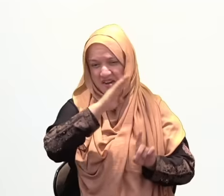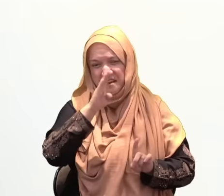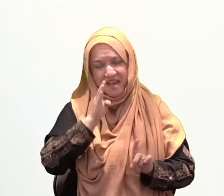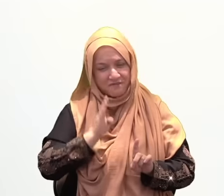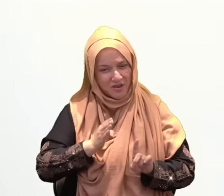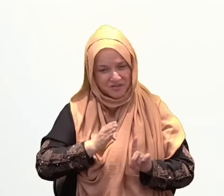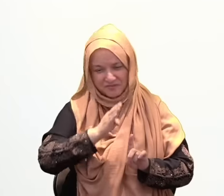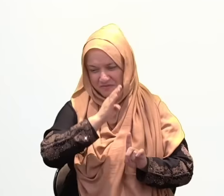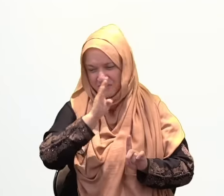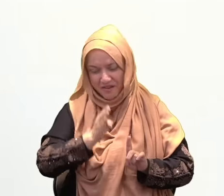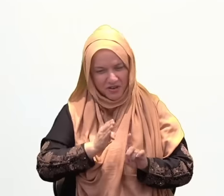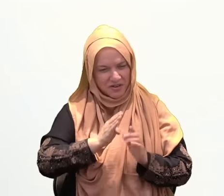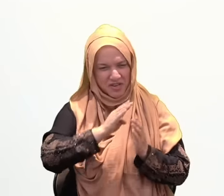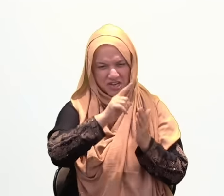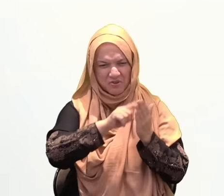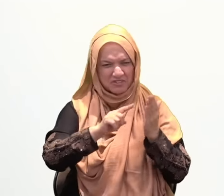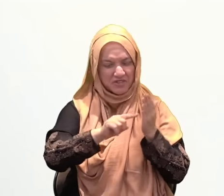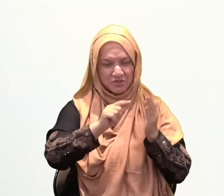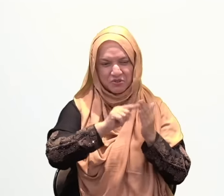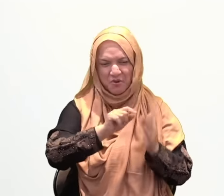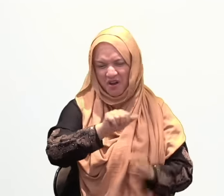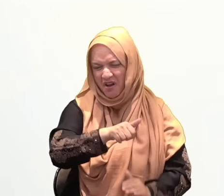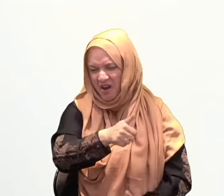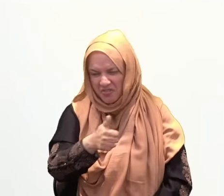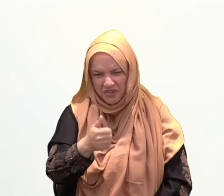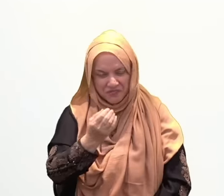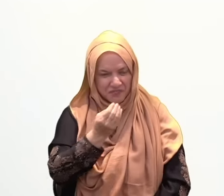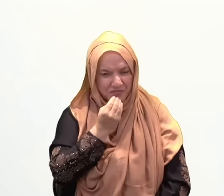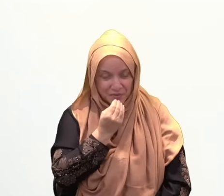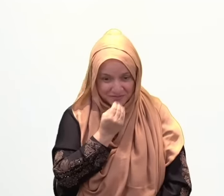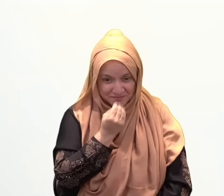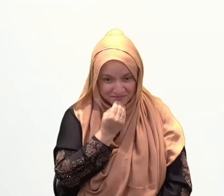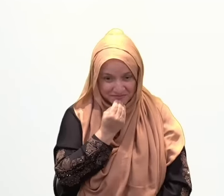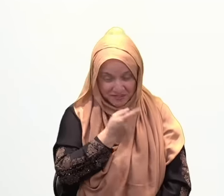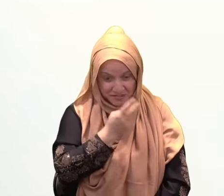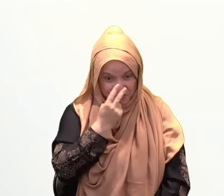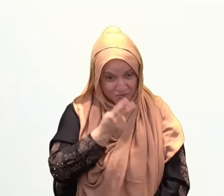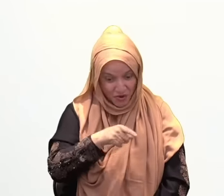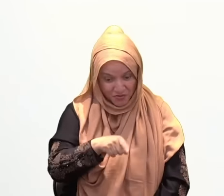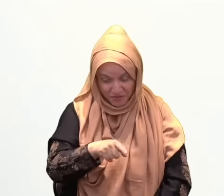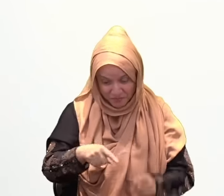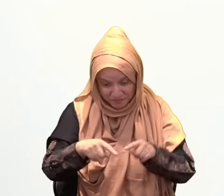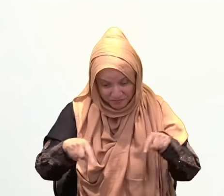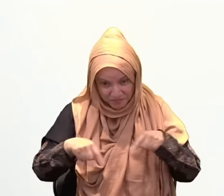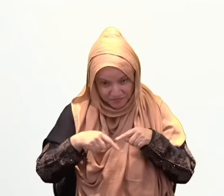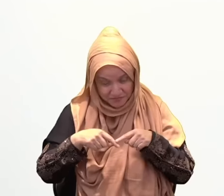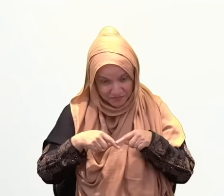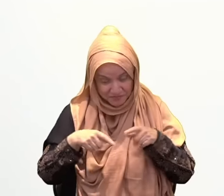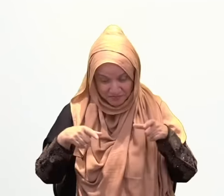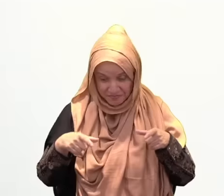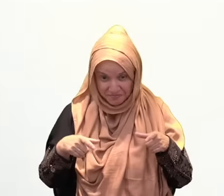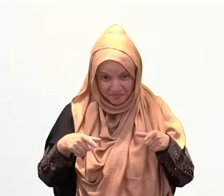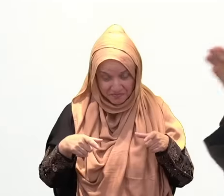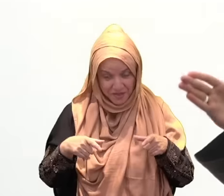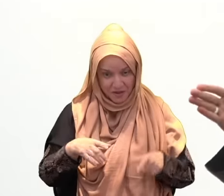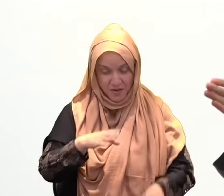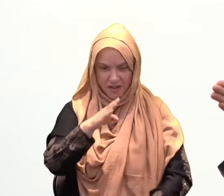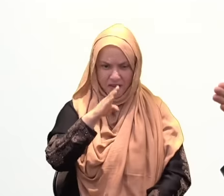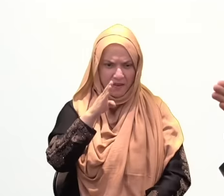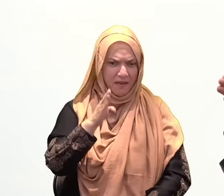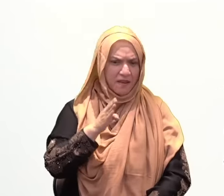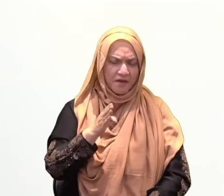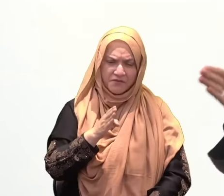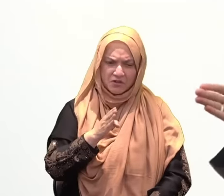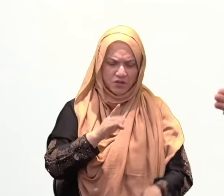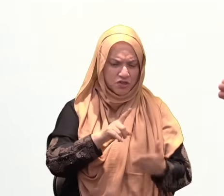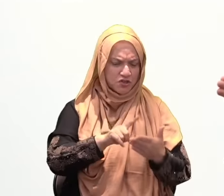morsel of food that was on his plate. Now if you sit for a moment with that and think about this man ruled how much of the world?